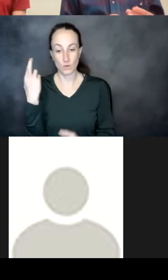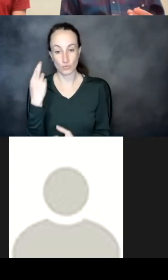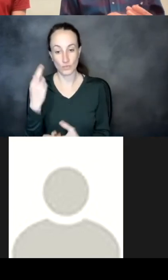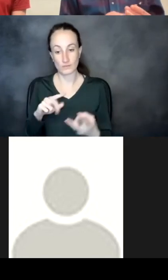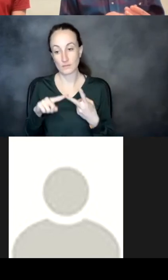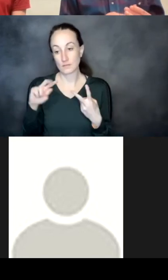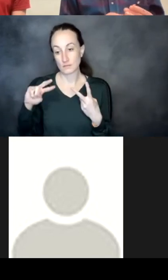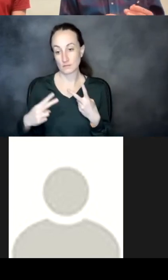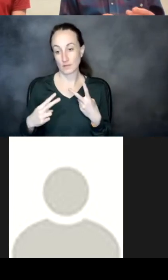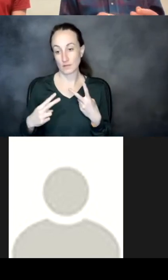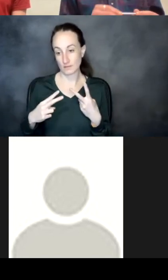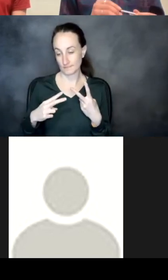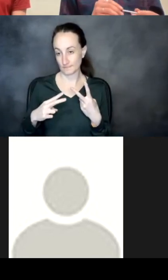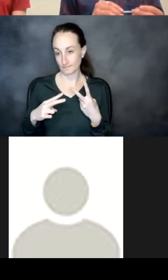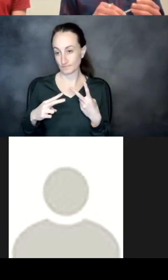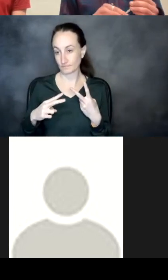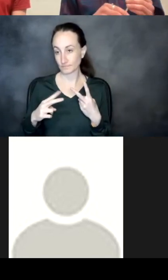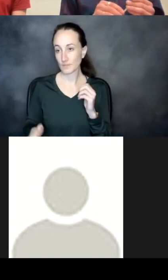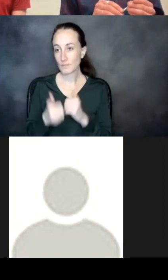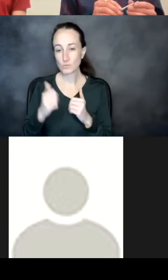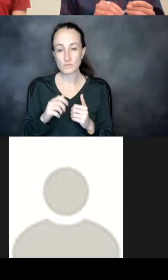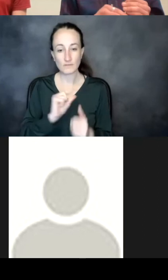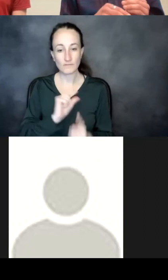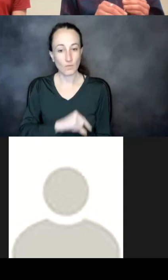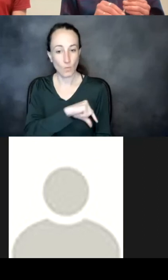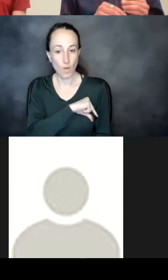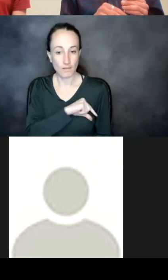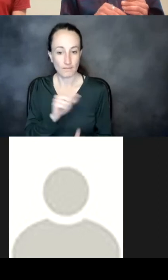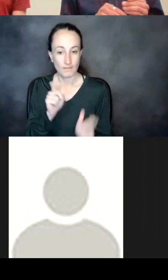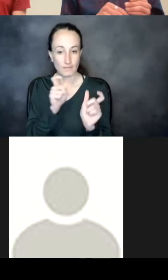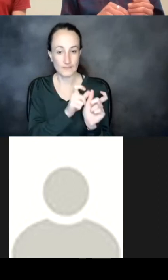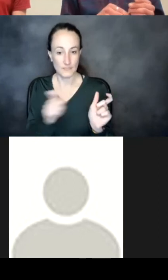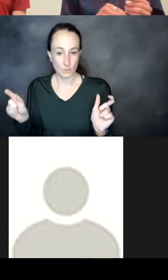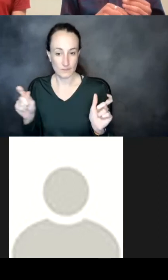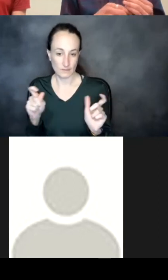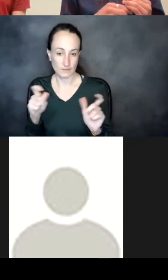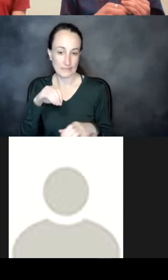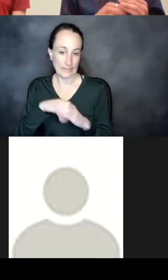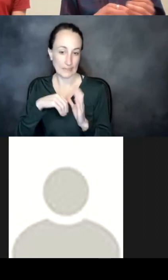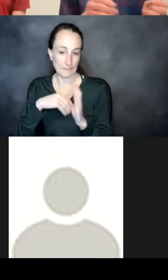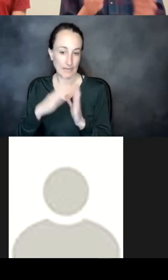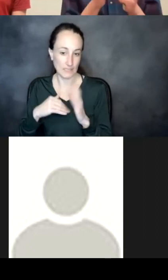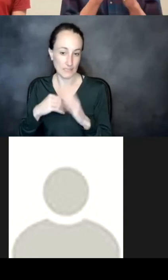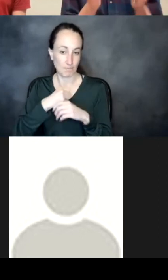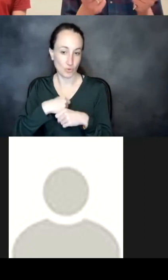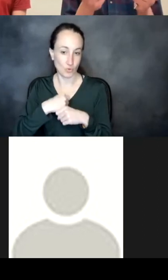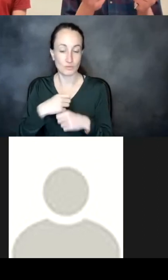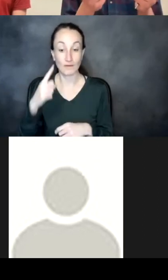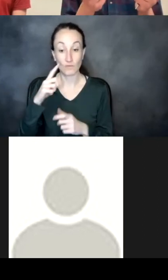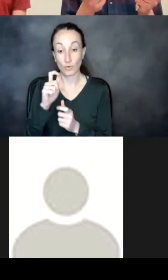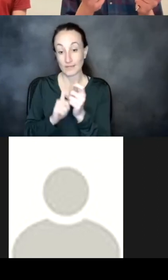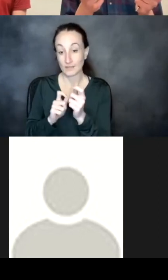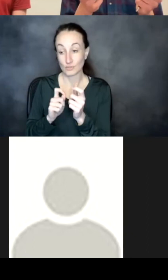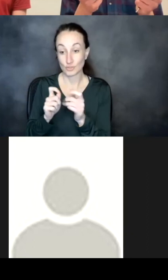that um mostly for the quality of the sequences that in painting produces so with each